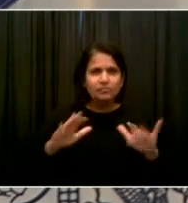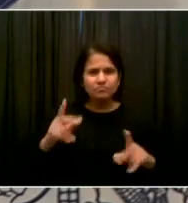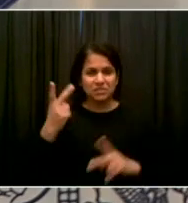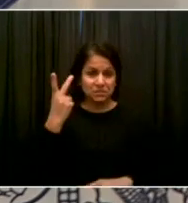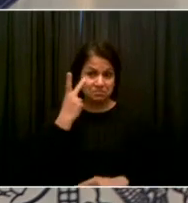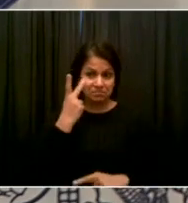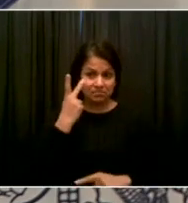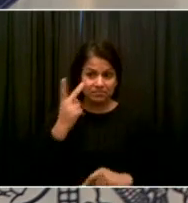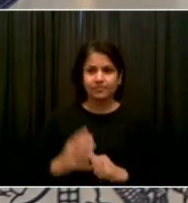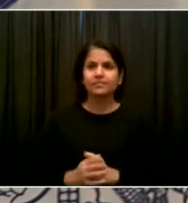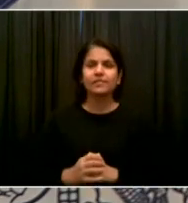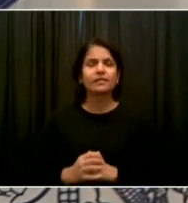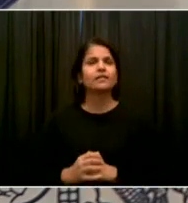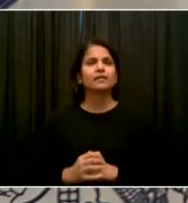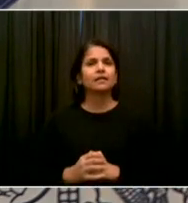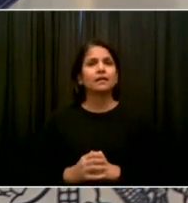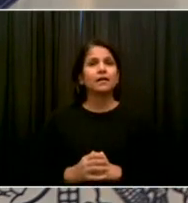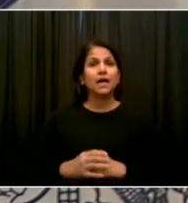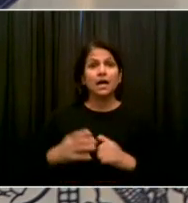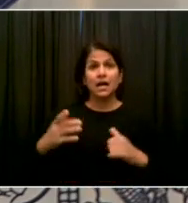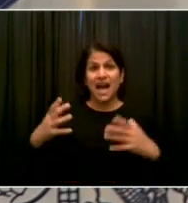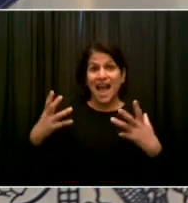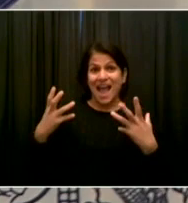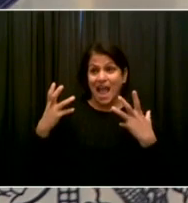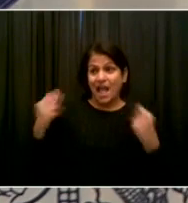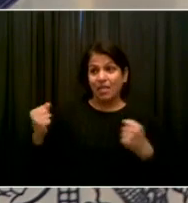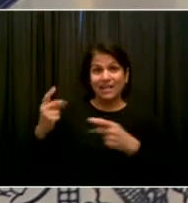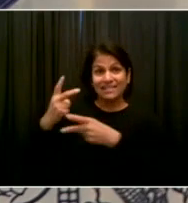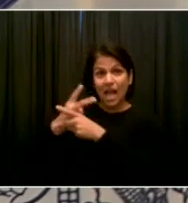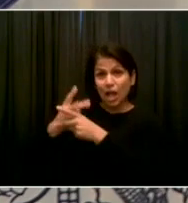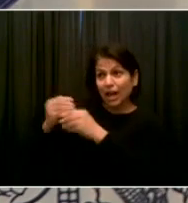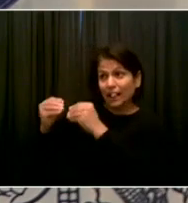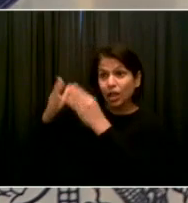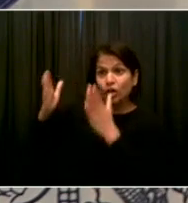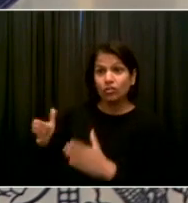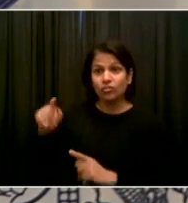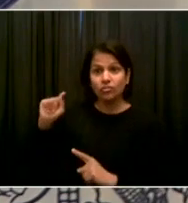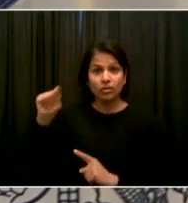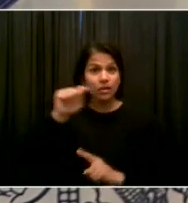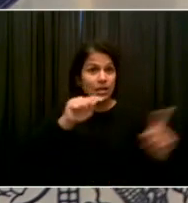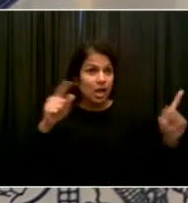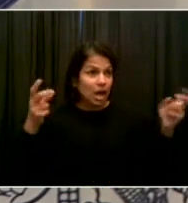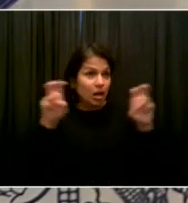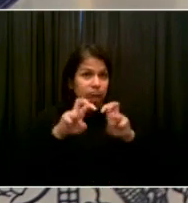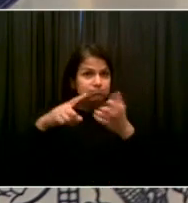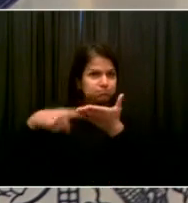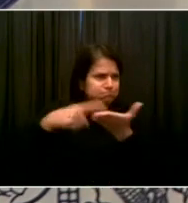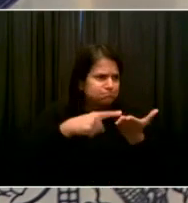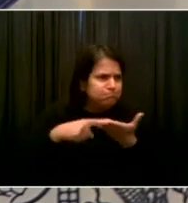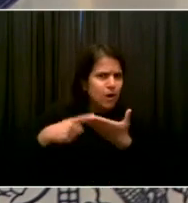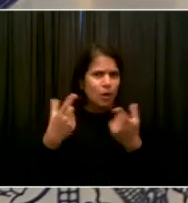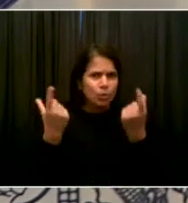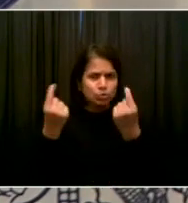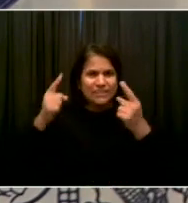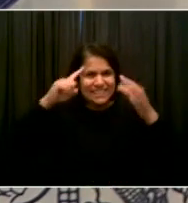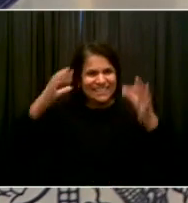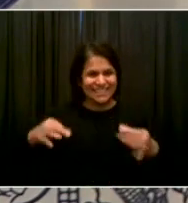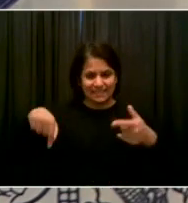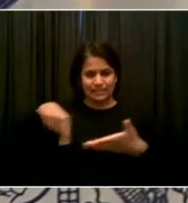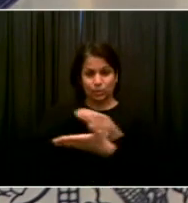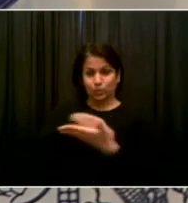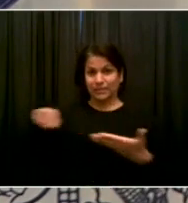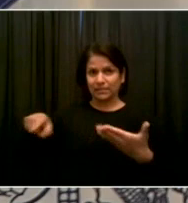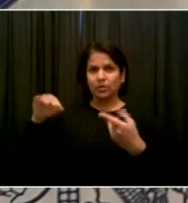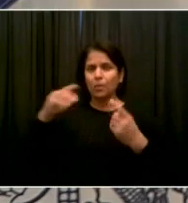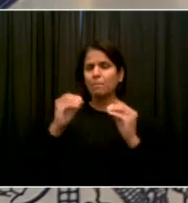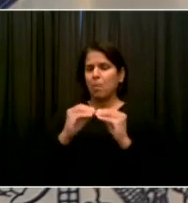very closely with our health care leaders, we'll decide that. And of course, this week, we'll announce it before Christmas. Our next question goes to Steve Burns